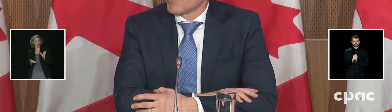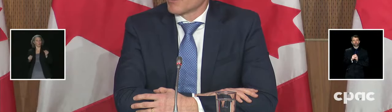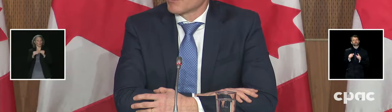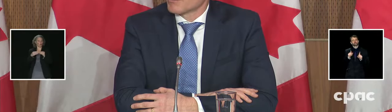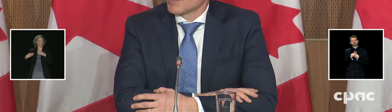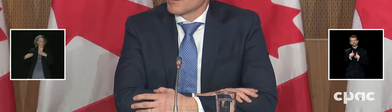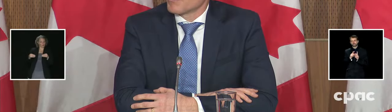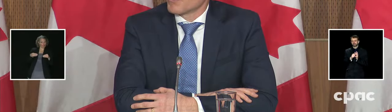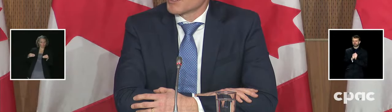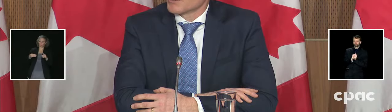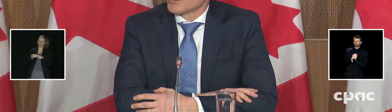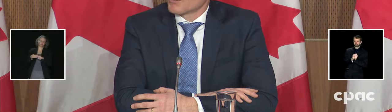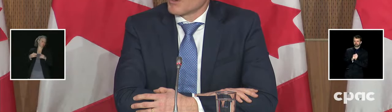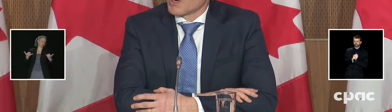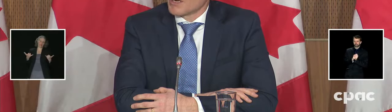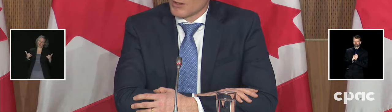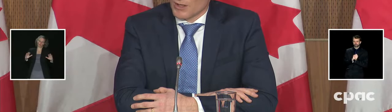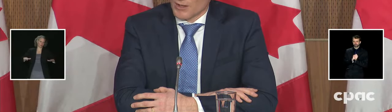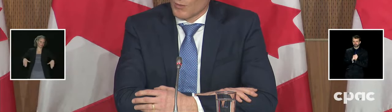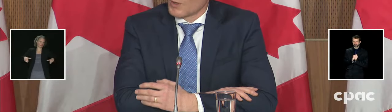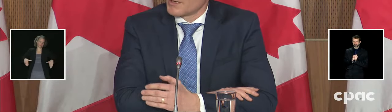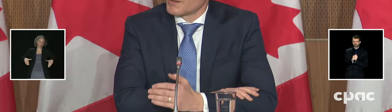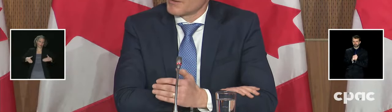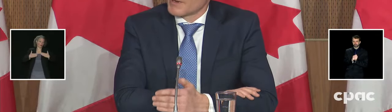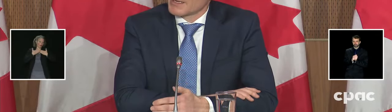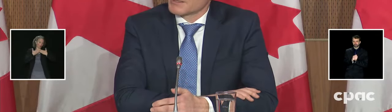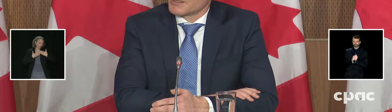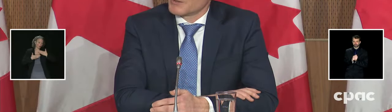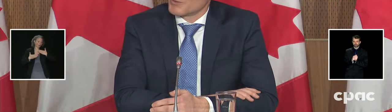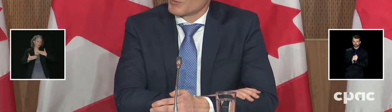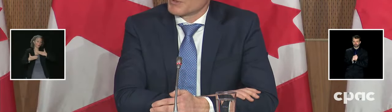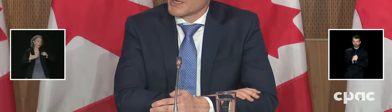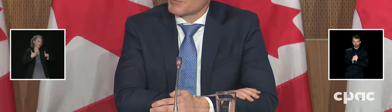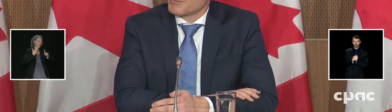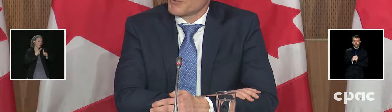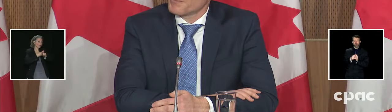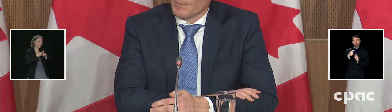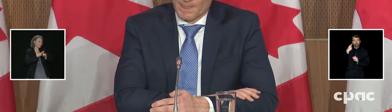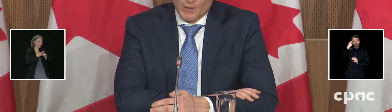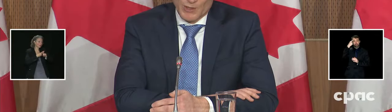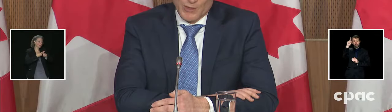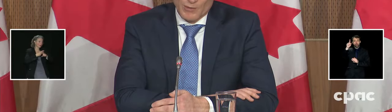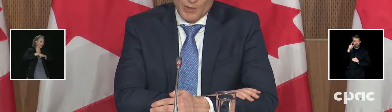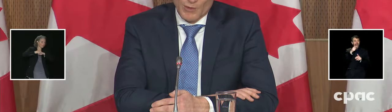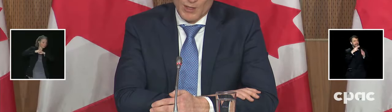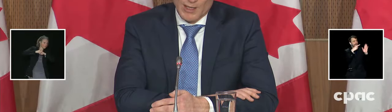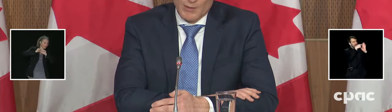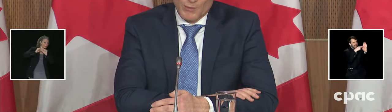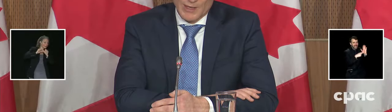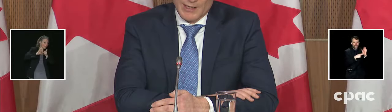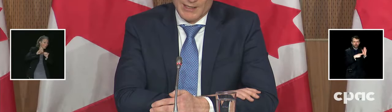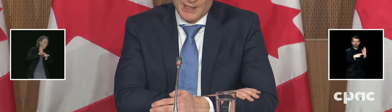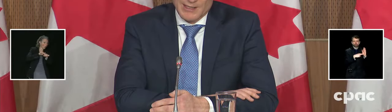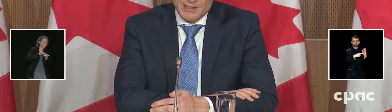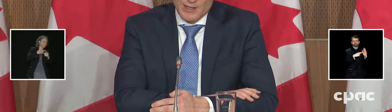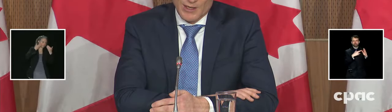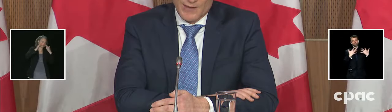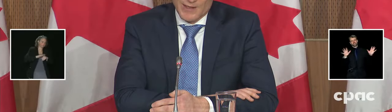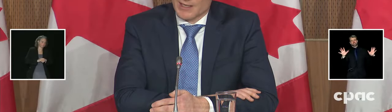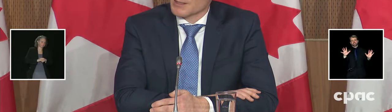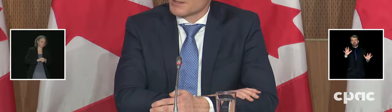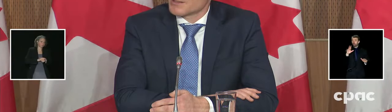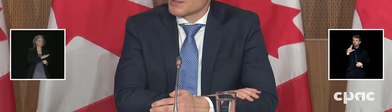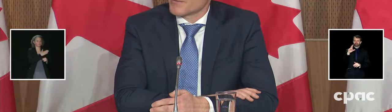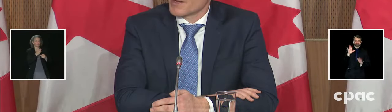time to talk about it. We still don't know how long, one, the vaccine will protect people. We don't know what it does